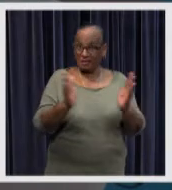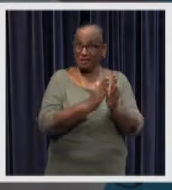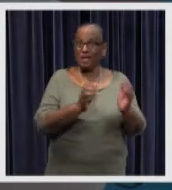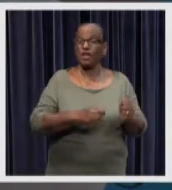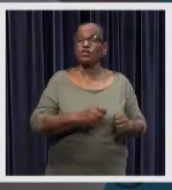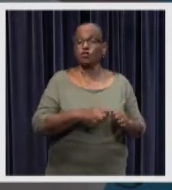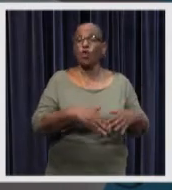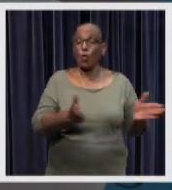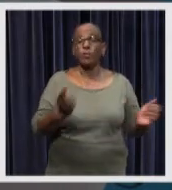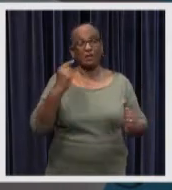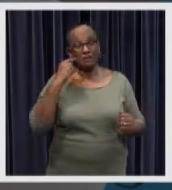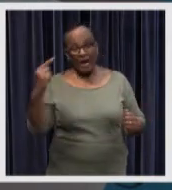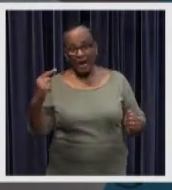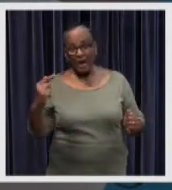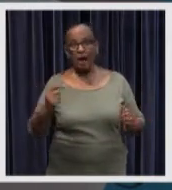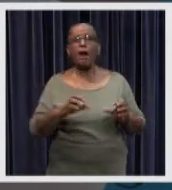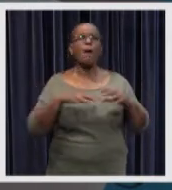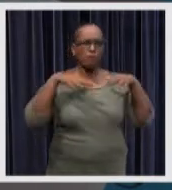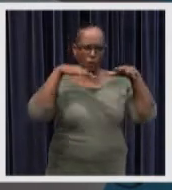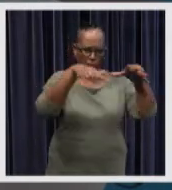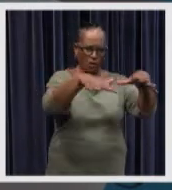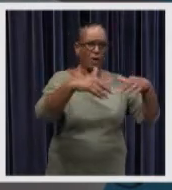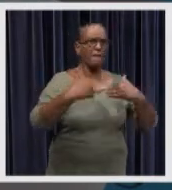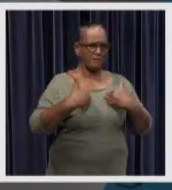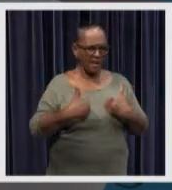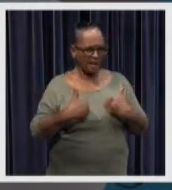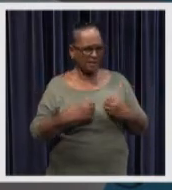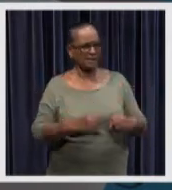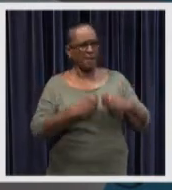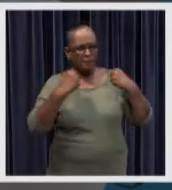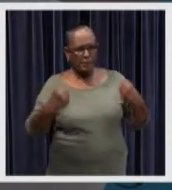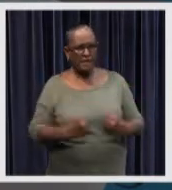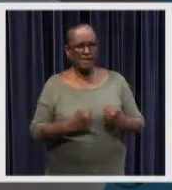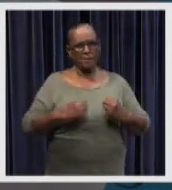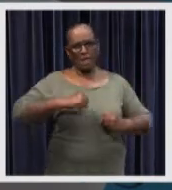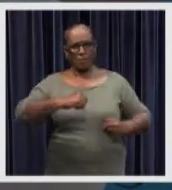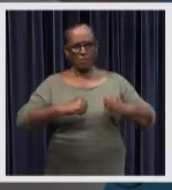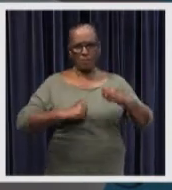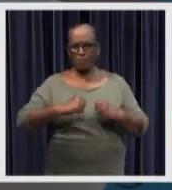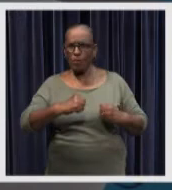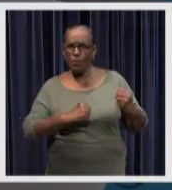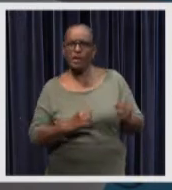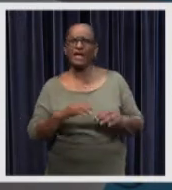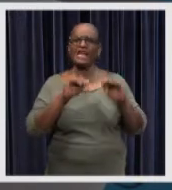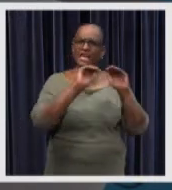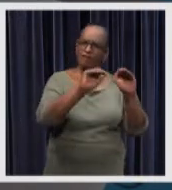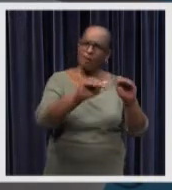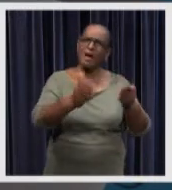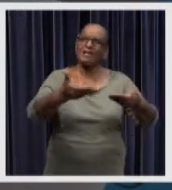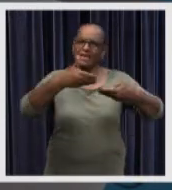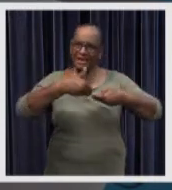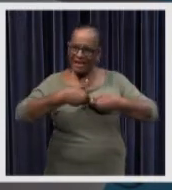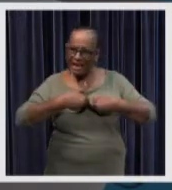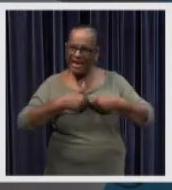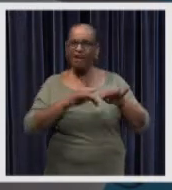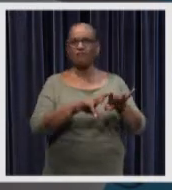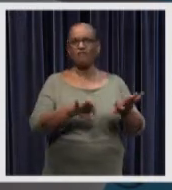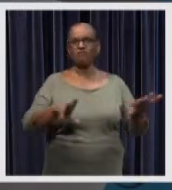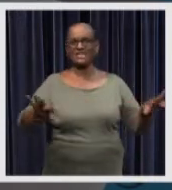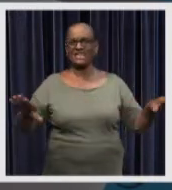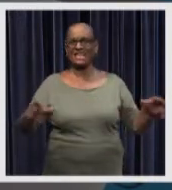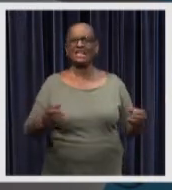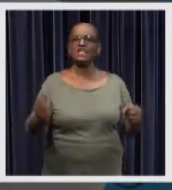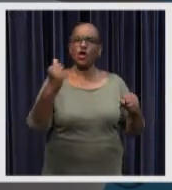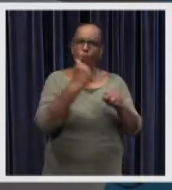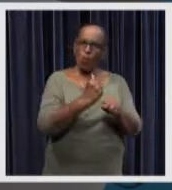give substance to the law during this open day the public was kept busy with exercises and they